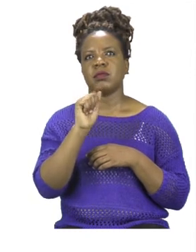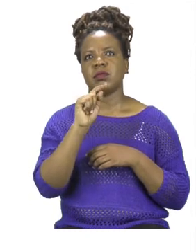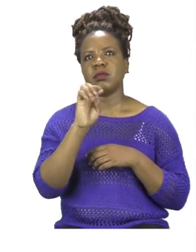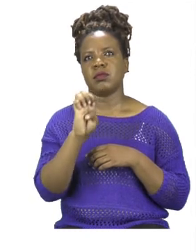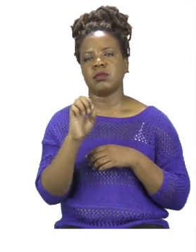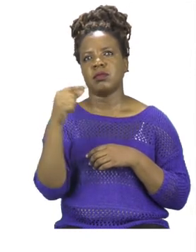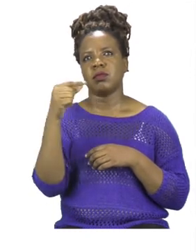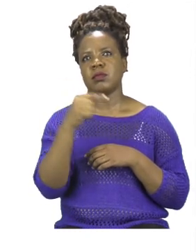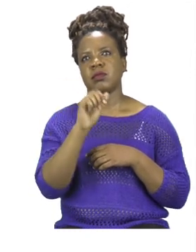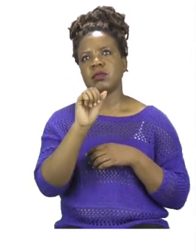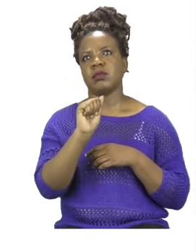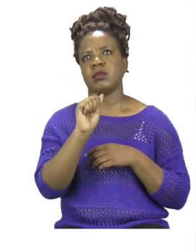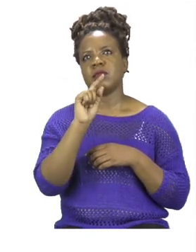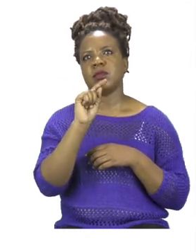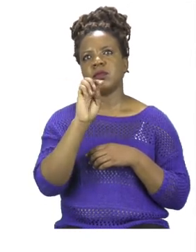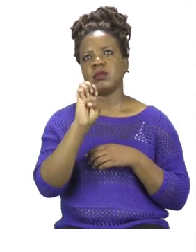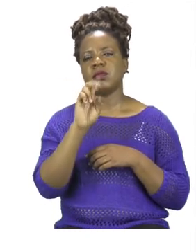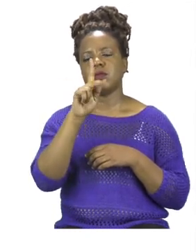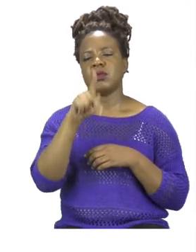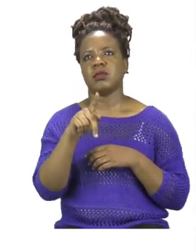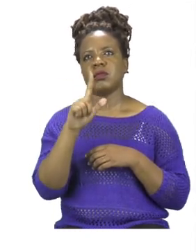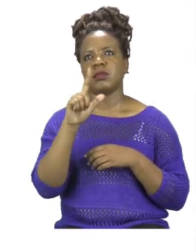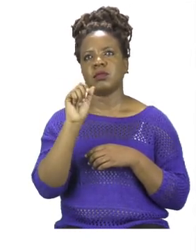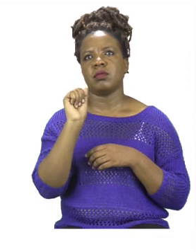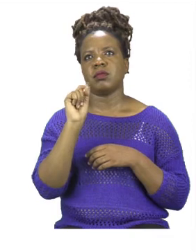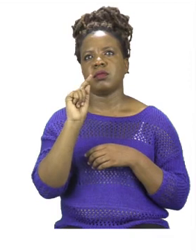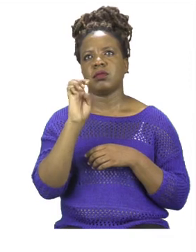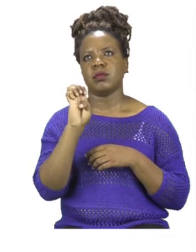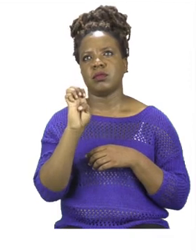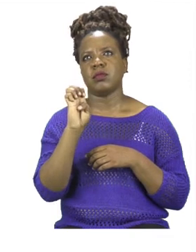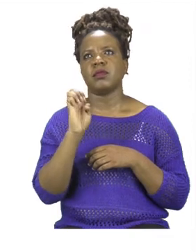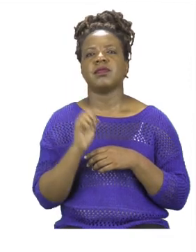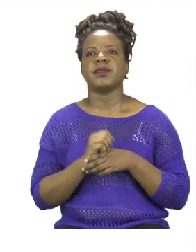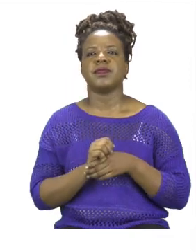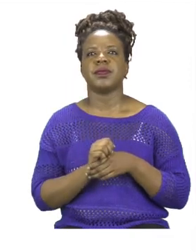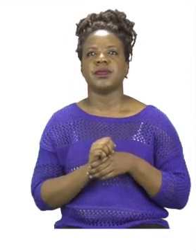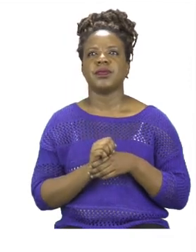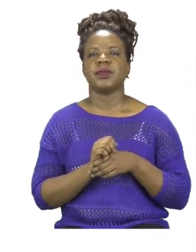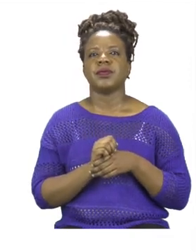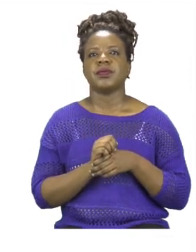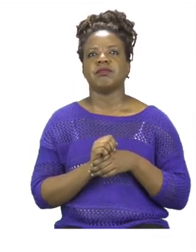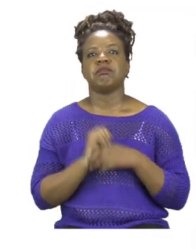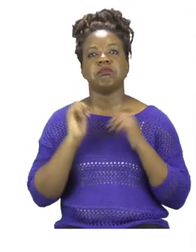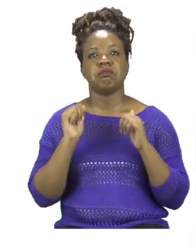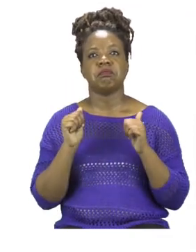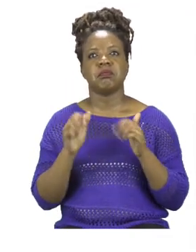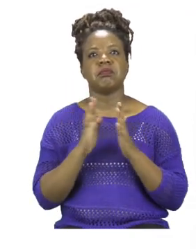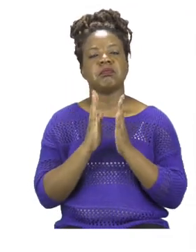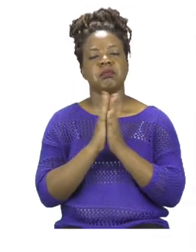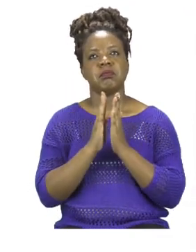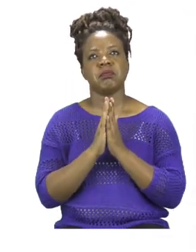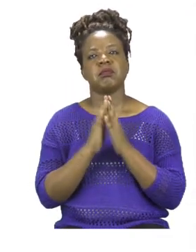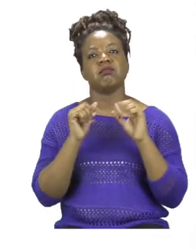gate, plate. Well done everyone. So I want you to continue practicing